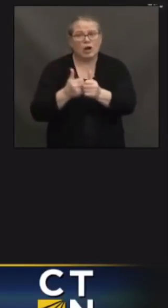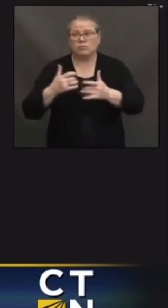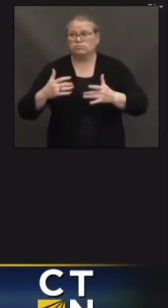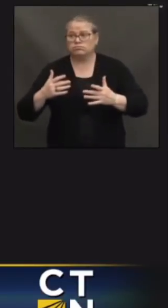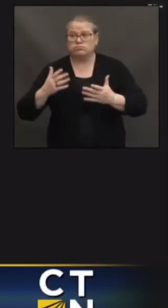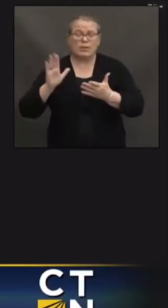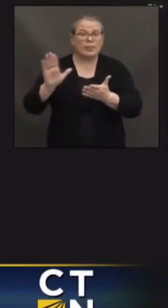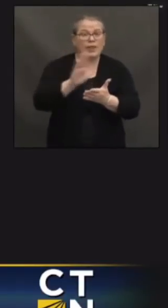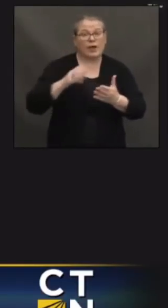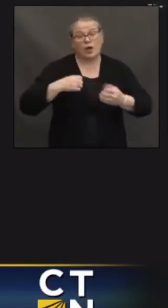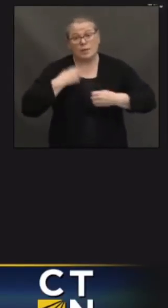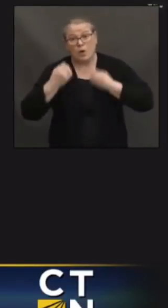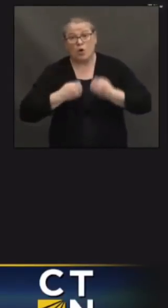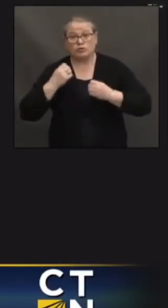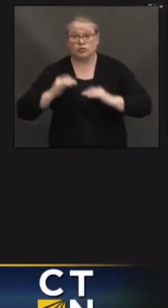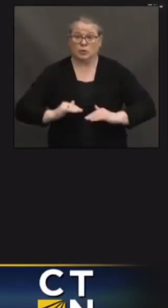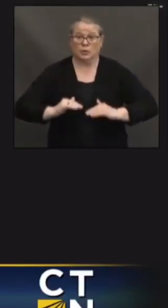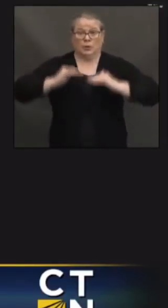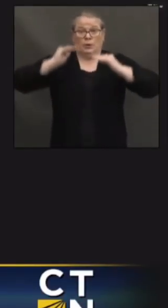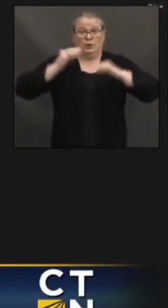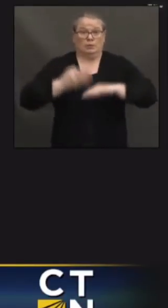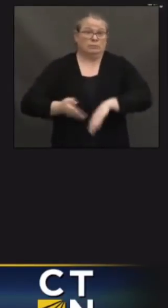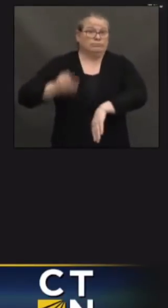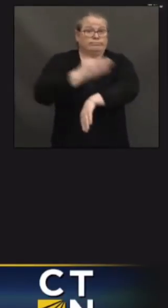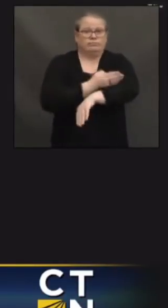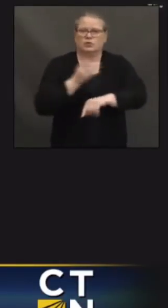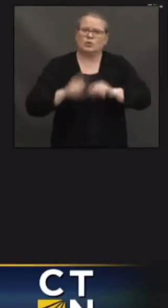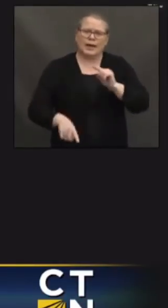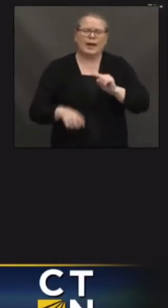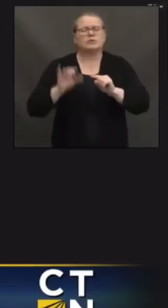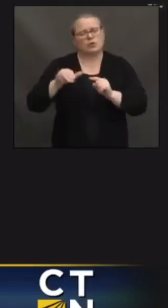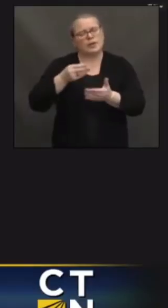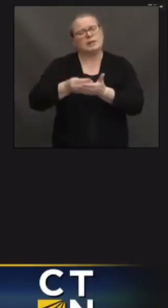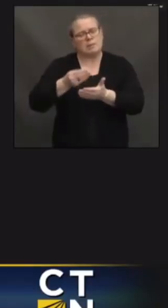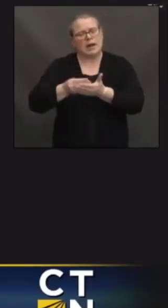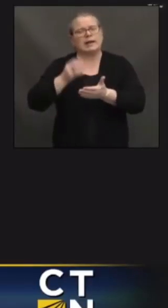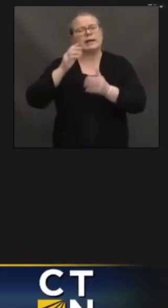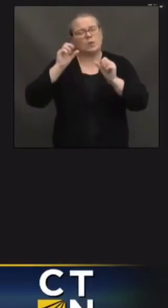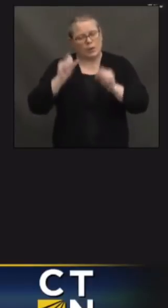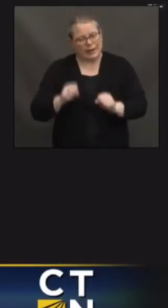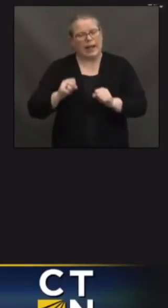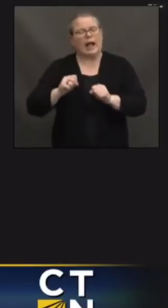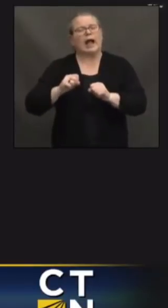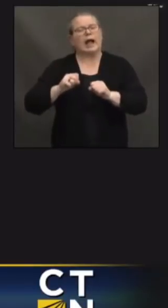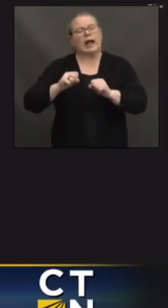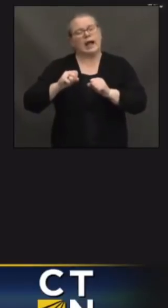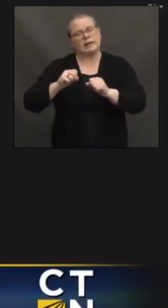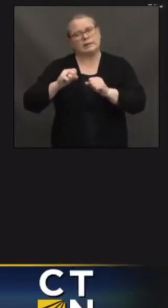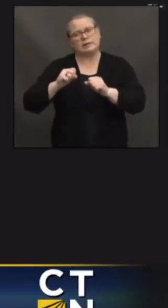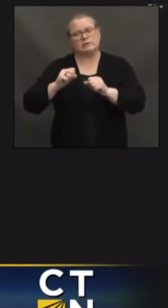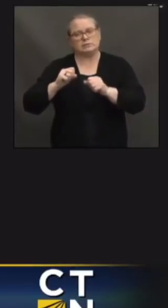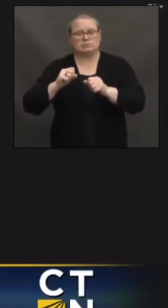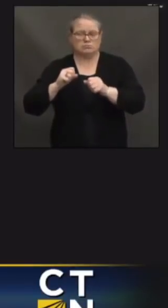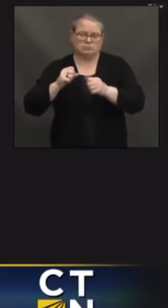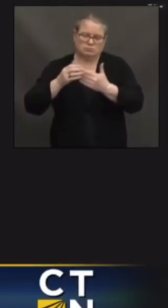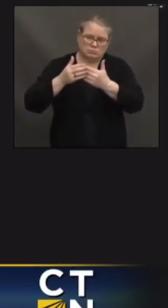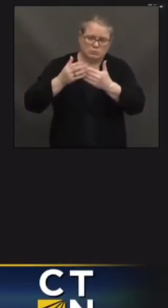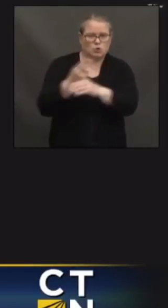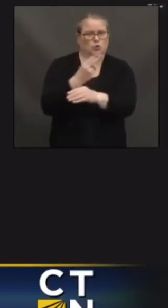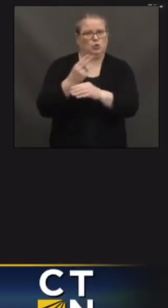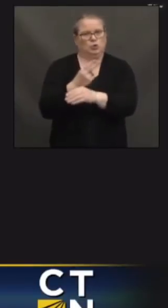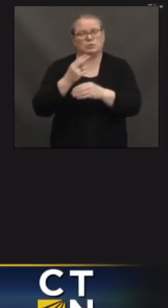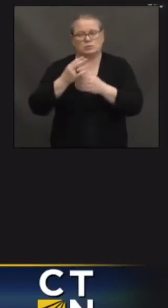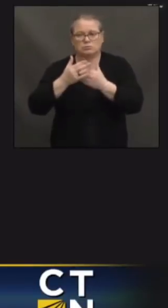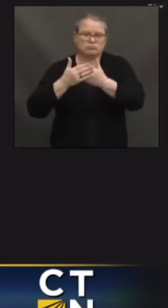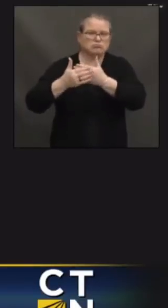it out over a couple school years. That's good news. Again, we have to recognize that this plus of improvement running is not permanent.